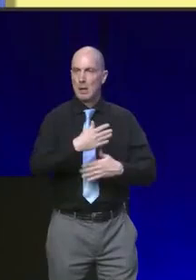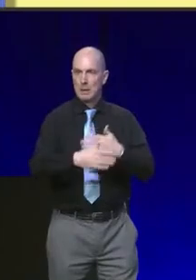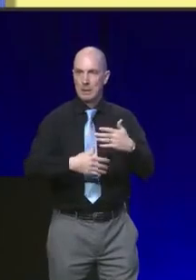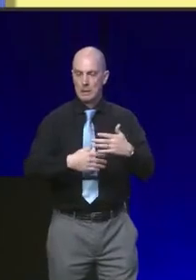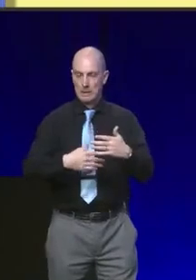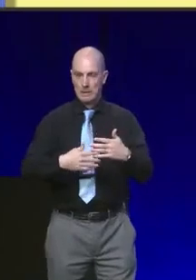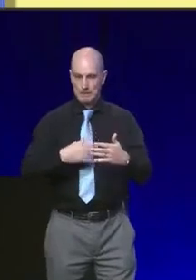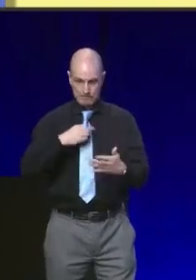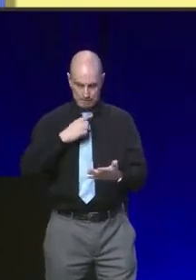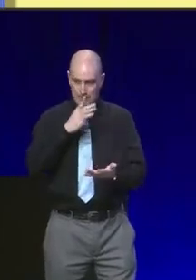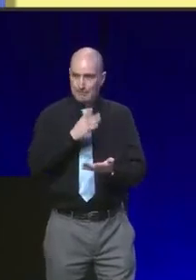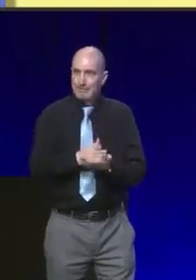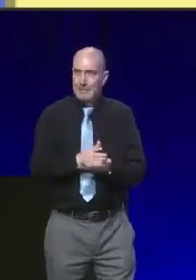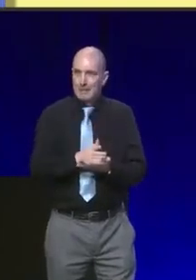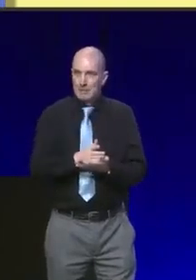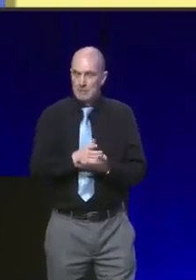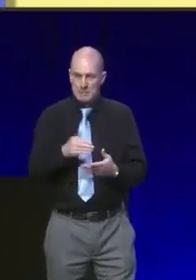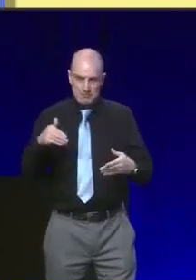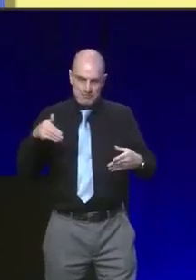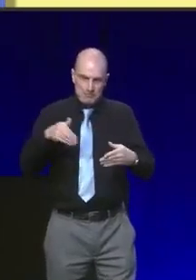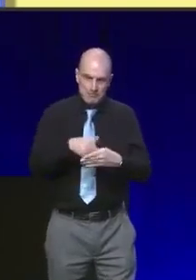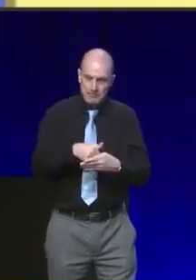have done in the last few months